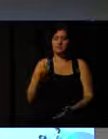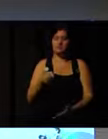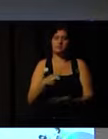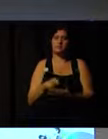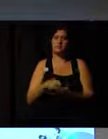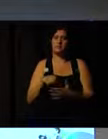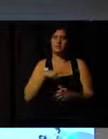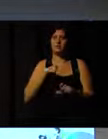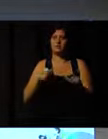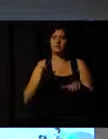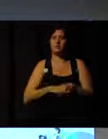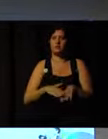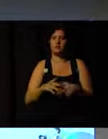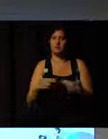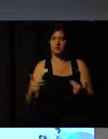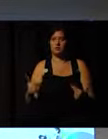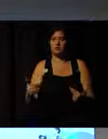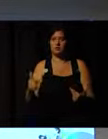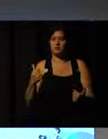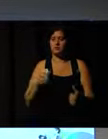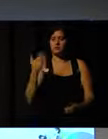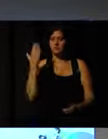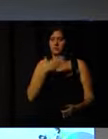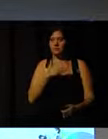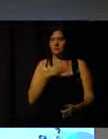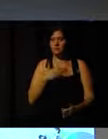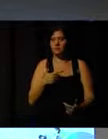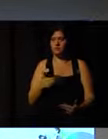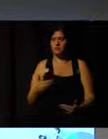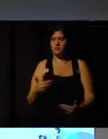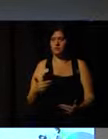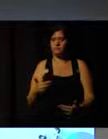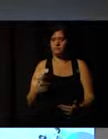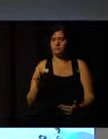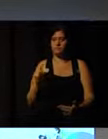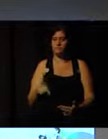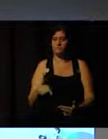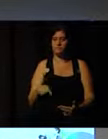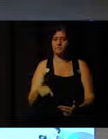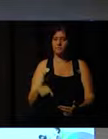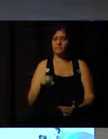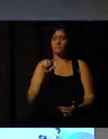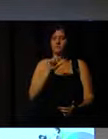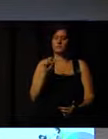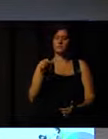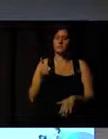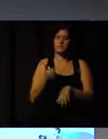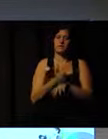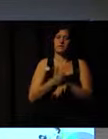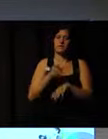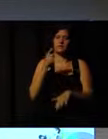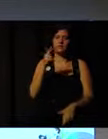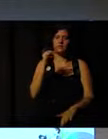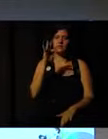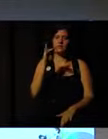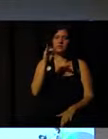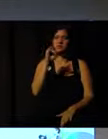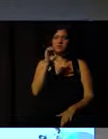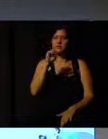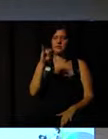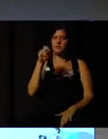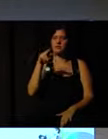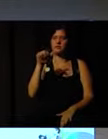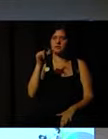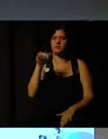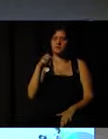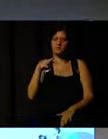Because we are witnessing a process that we call in sociology of professionalization. It means that the sport